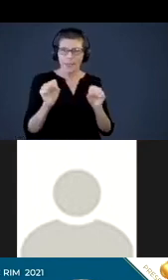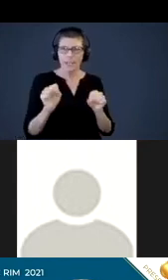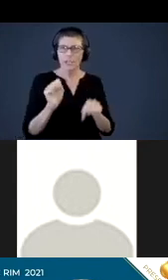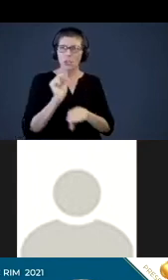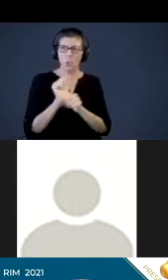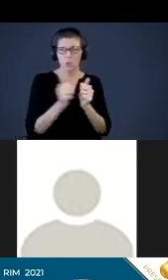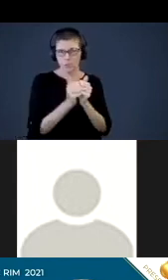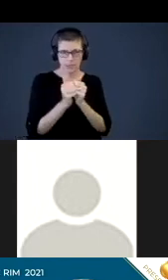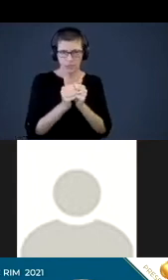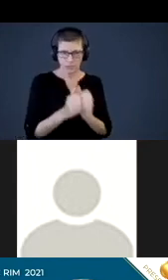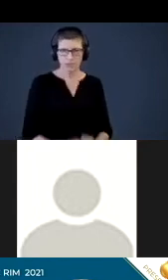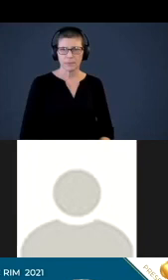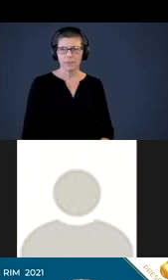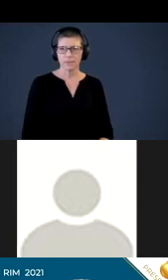one another.